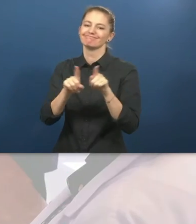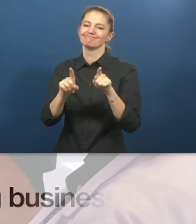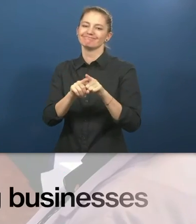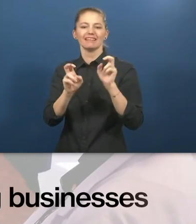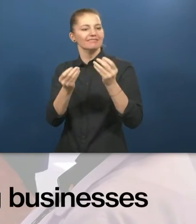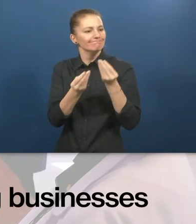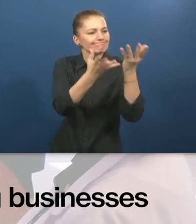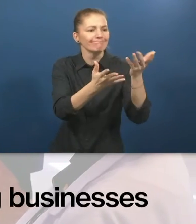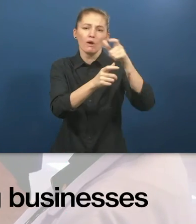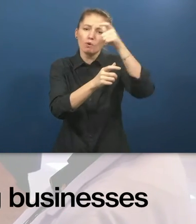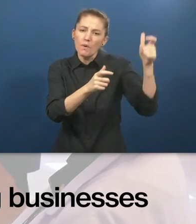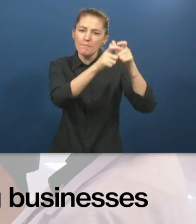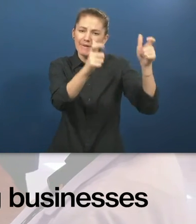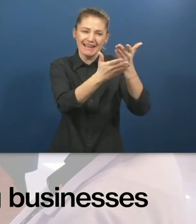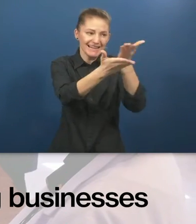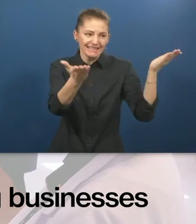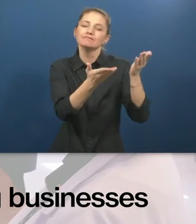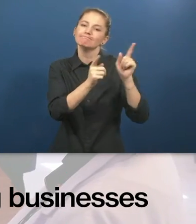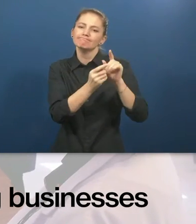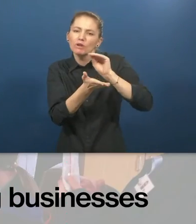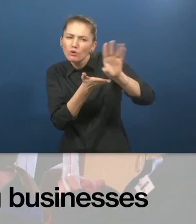What is next for making businesses inclusive?